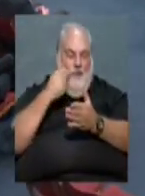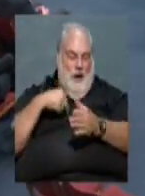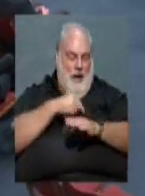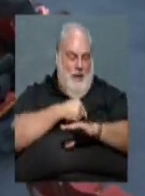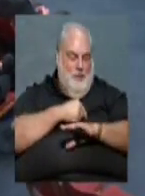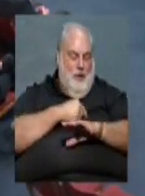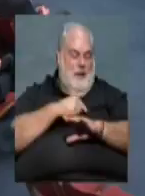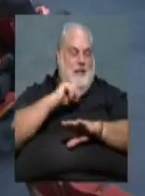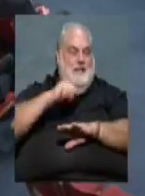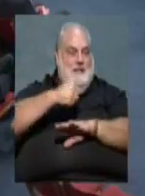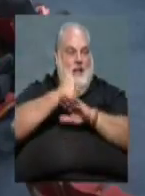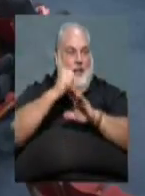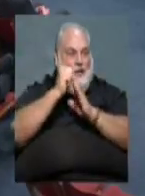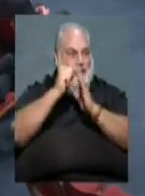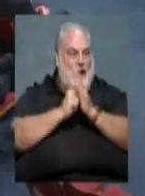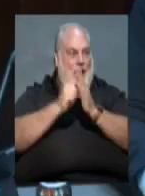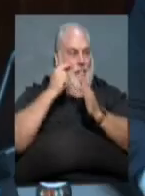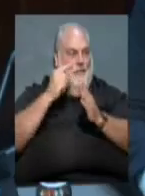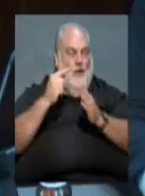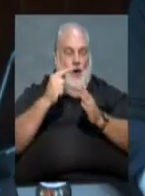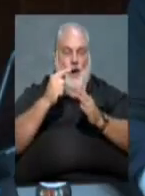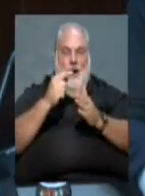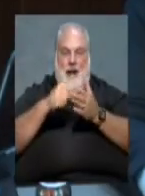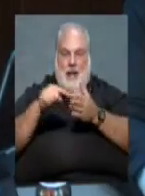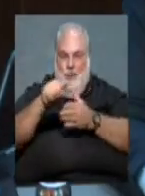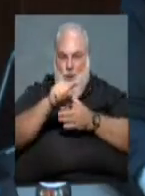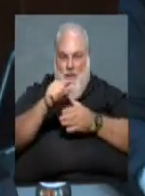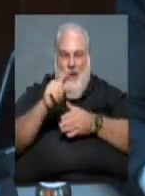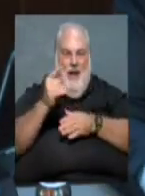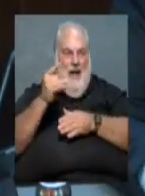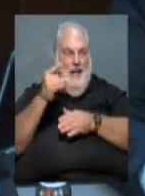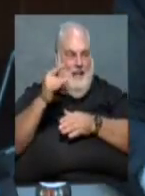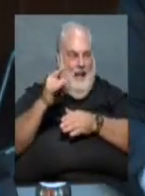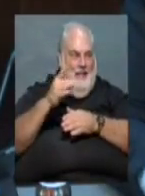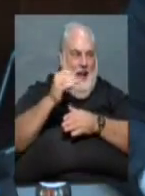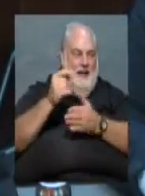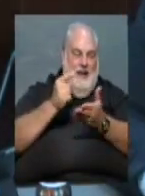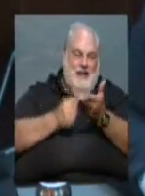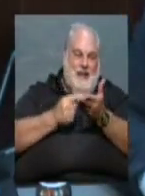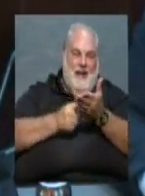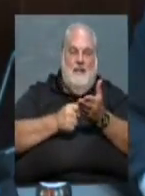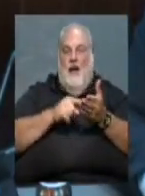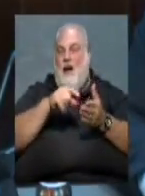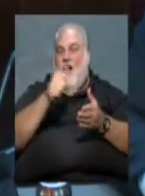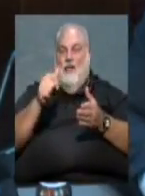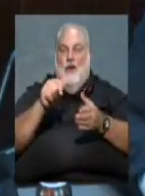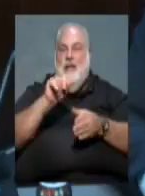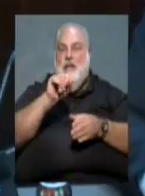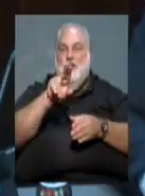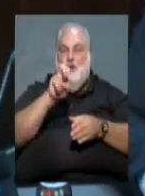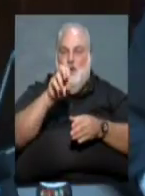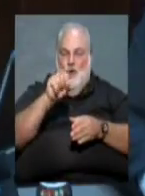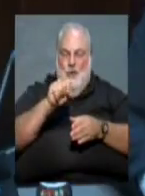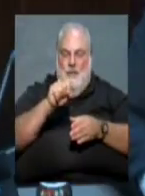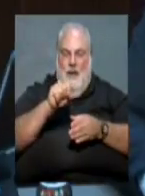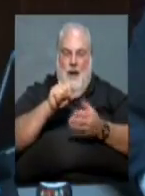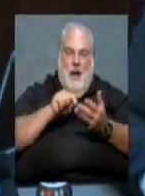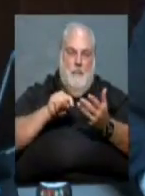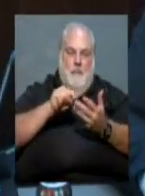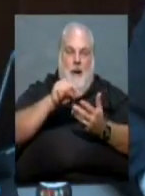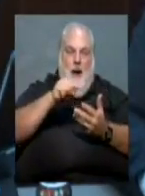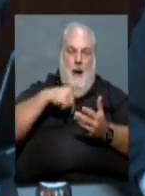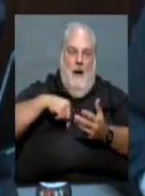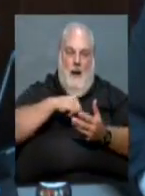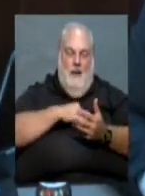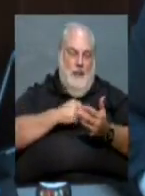set the agenda for our upcoming meeting on the 18th and to discuss any other relevant information among board members that we may